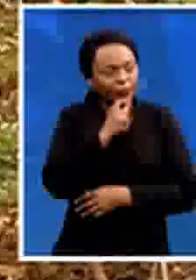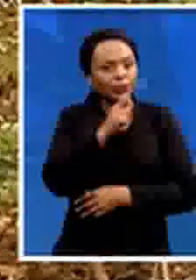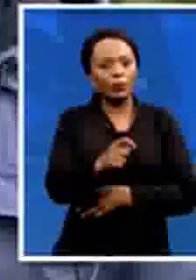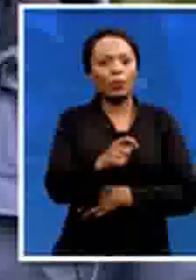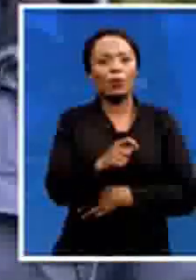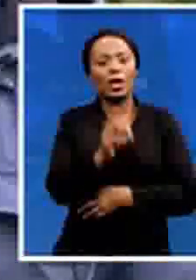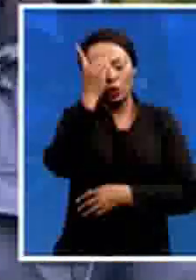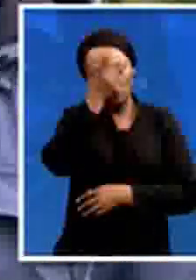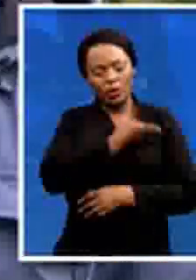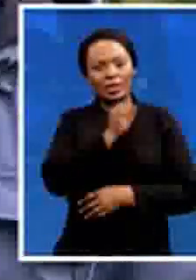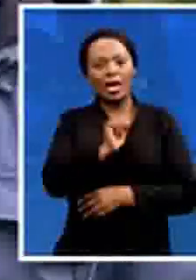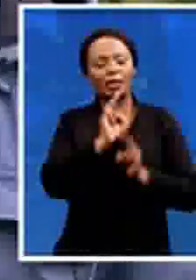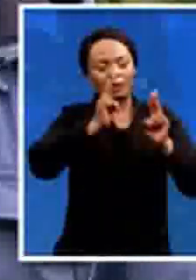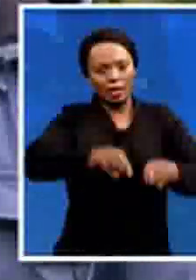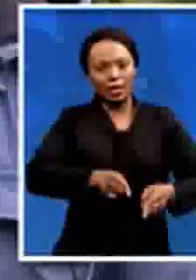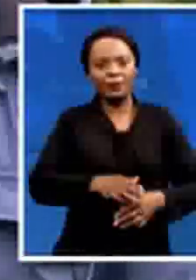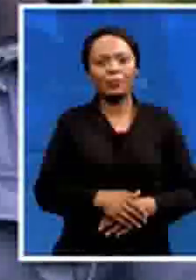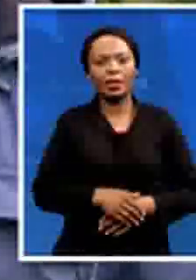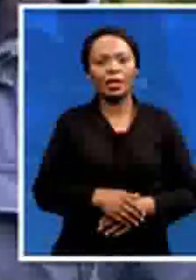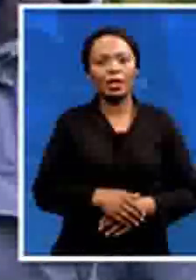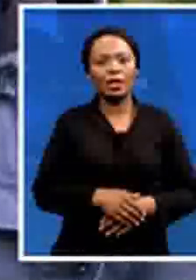was heavy then, very much heavy.